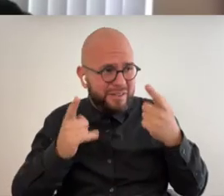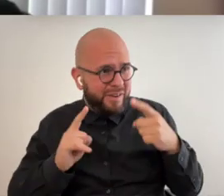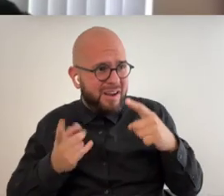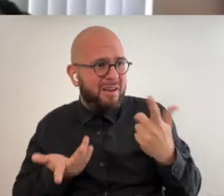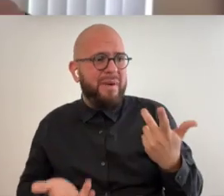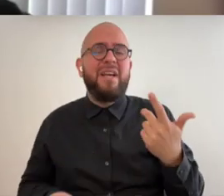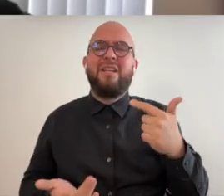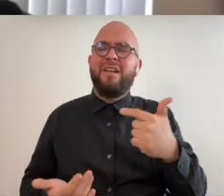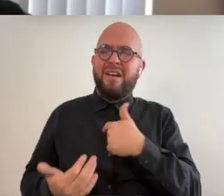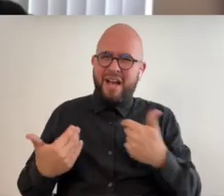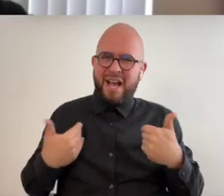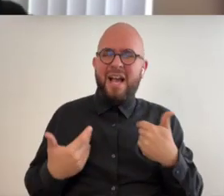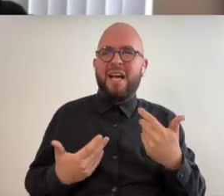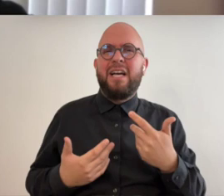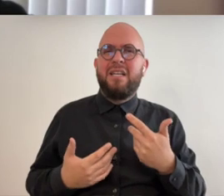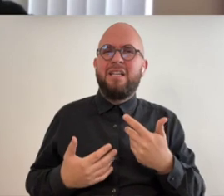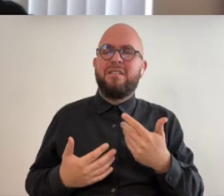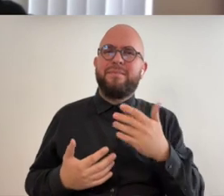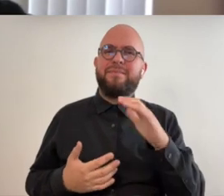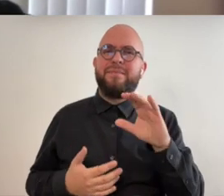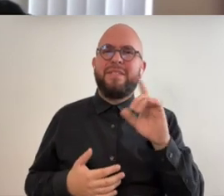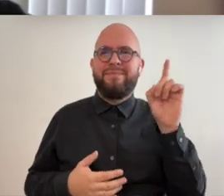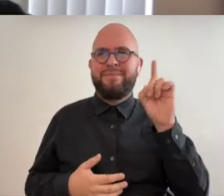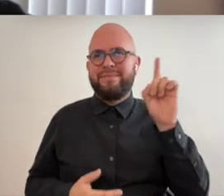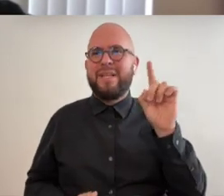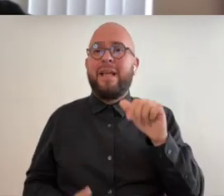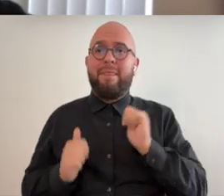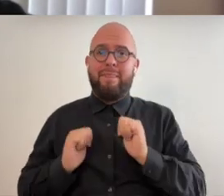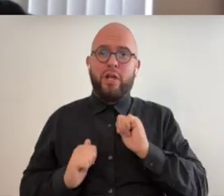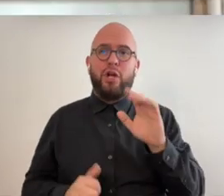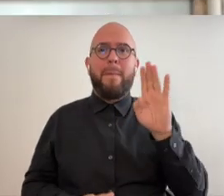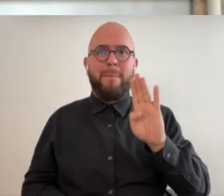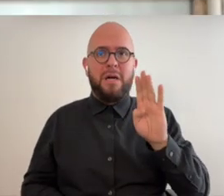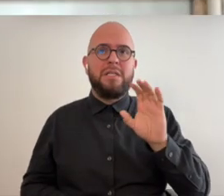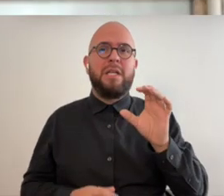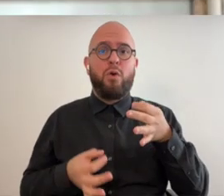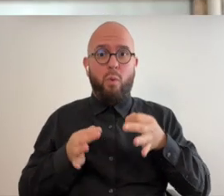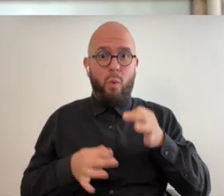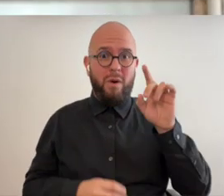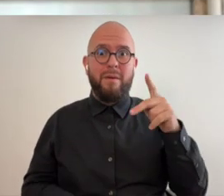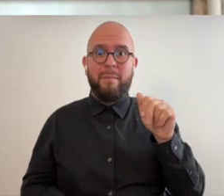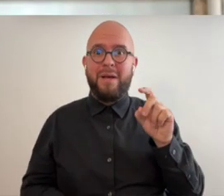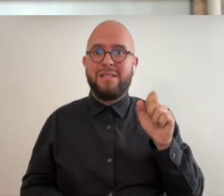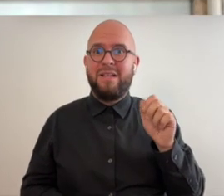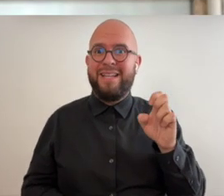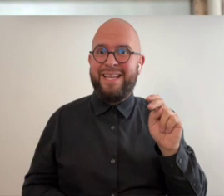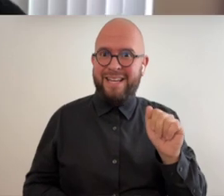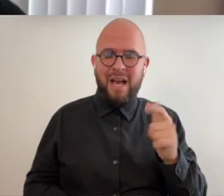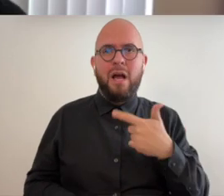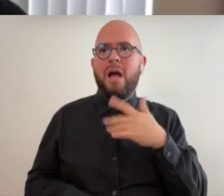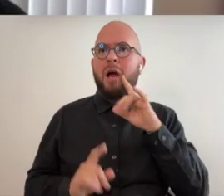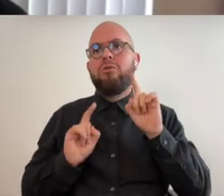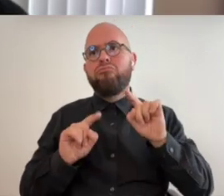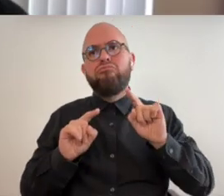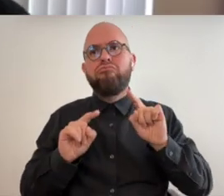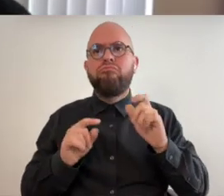regular concert series at the theater of boston court in pasadena okay yes a residency i would